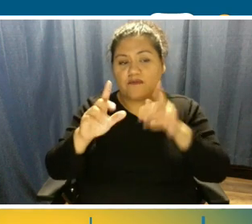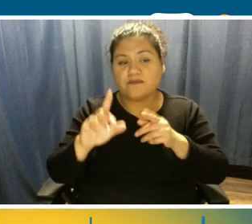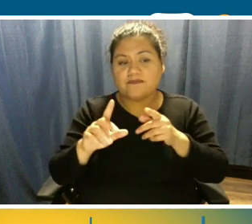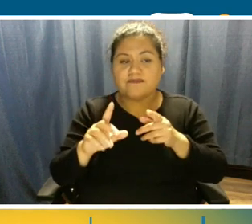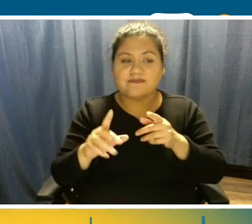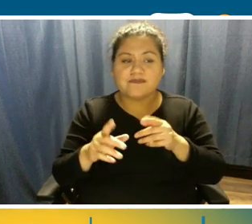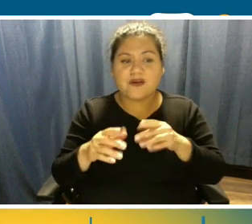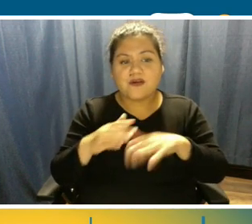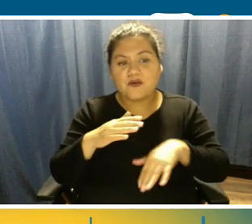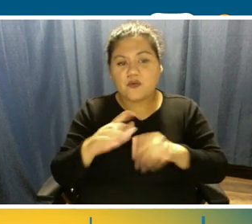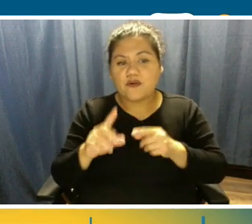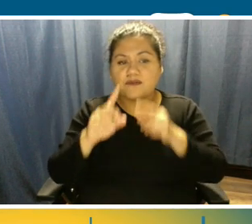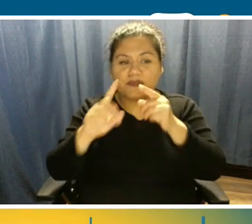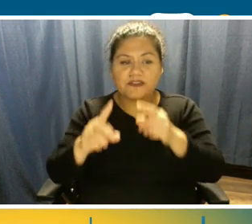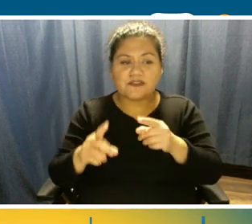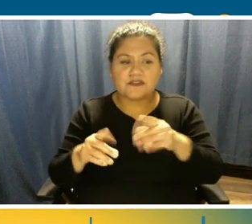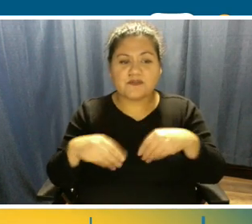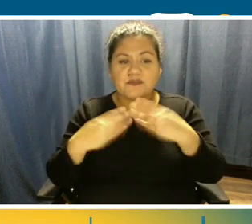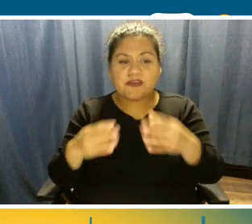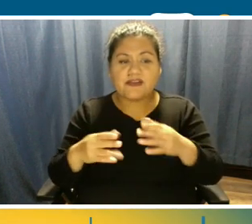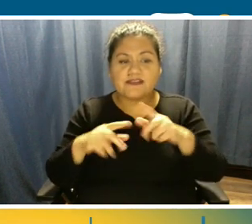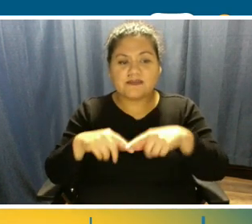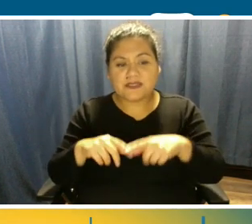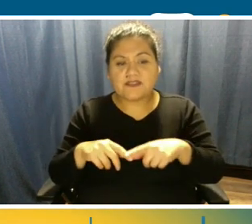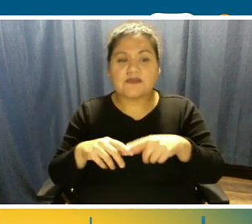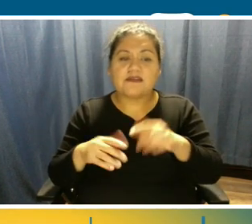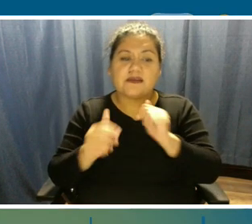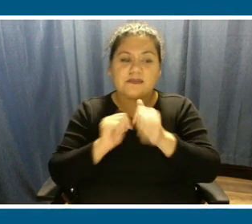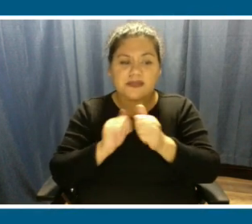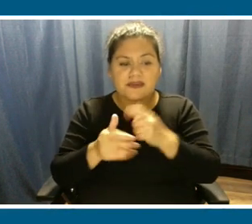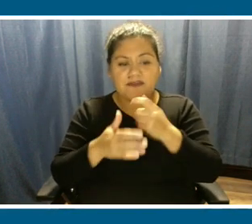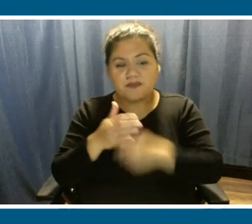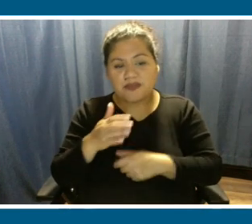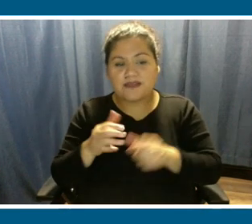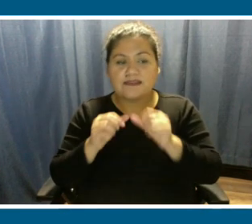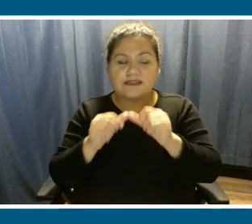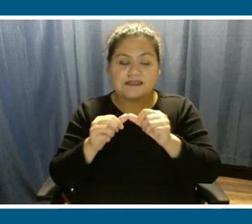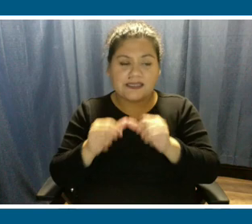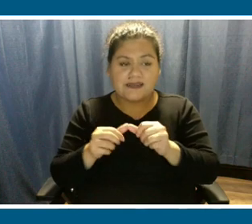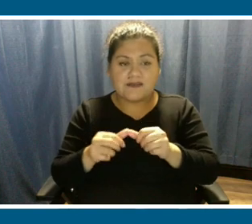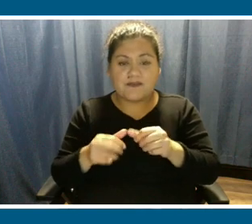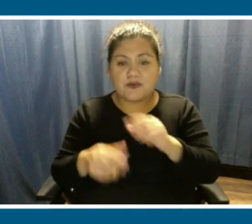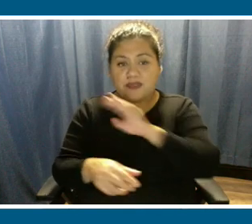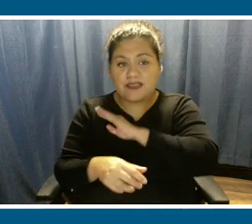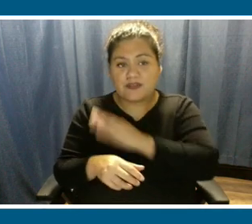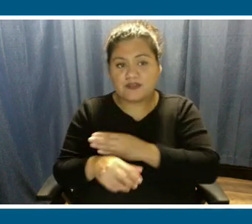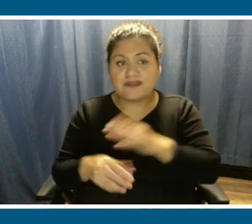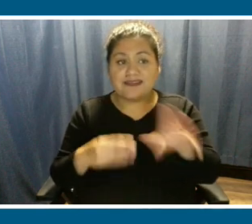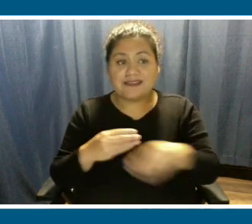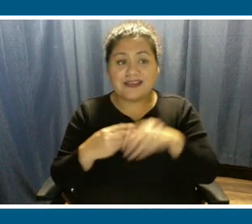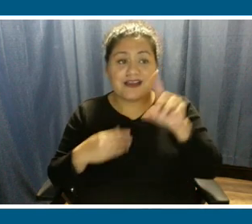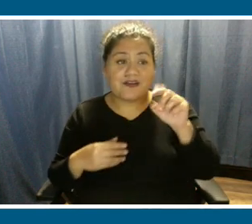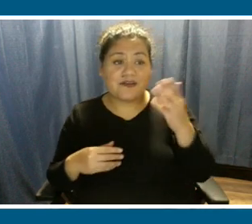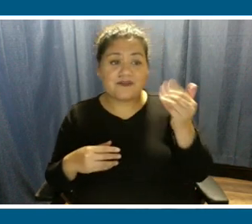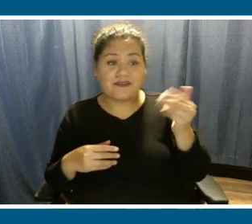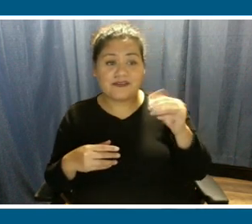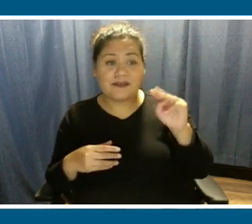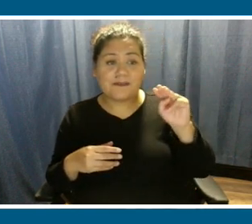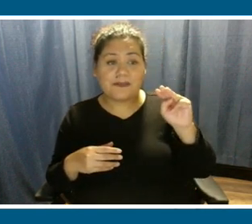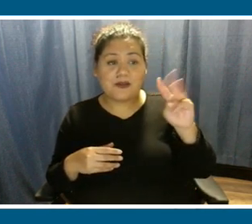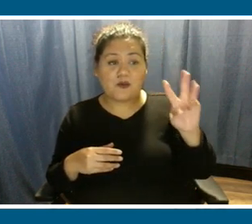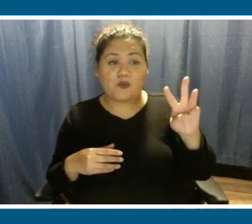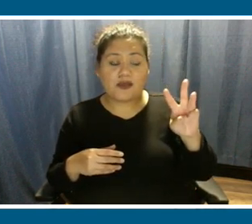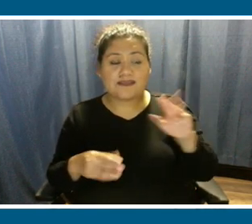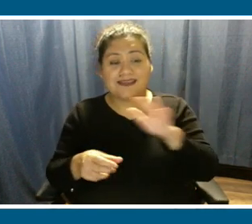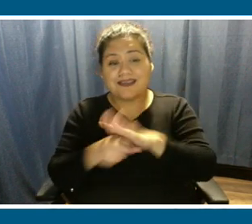priced and sustainable energy services in an equitable manner. An additional 115 megawatts, enough to